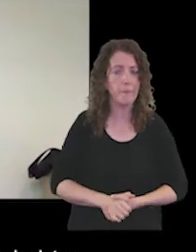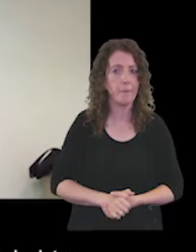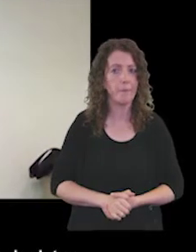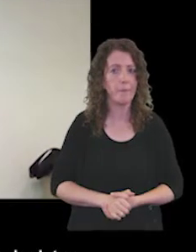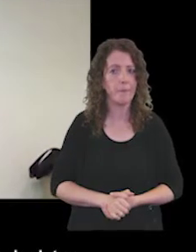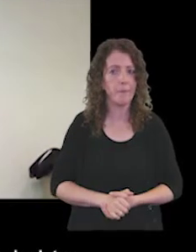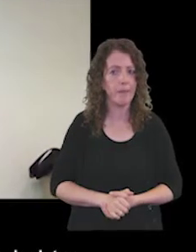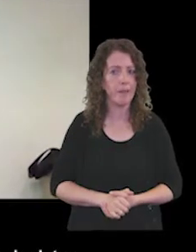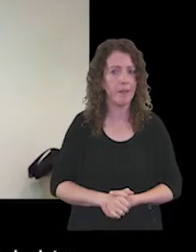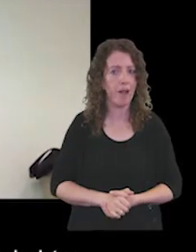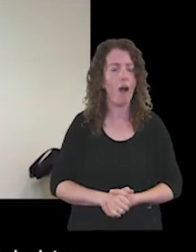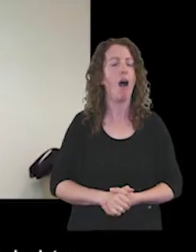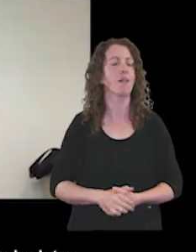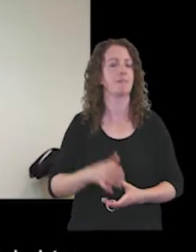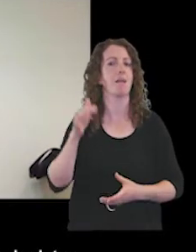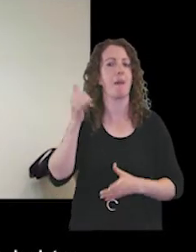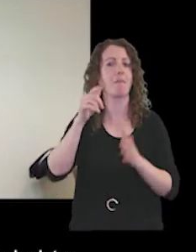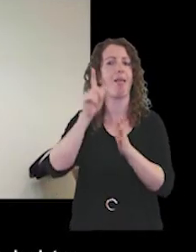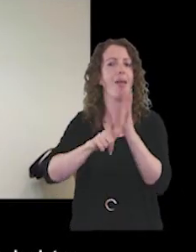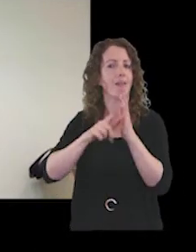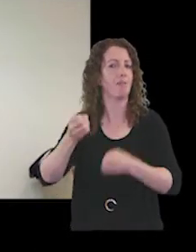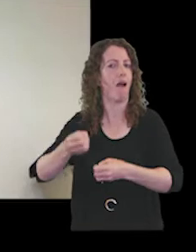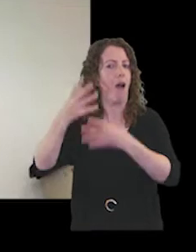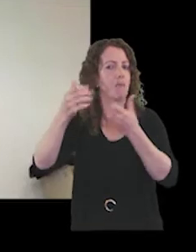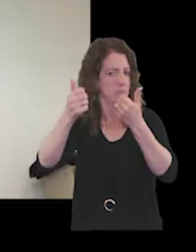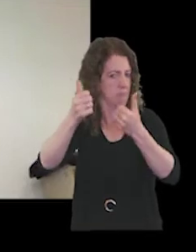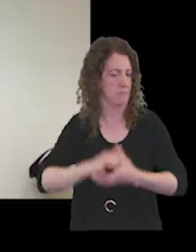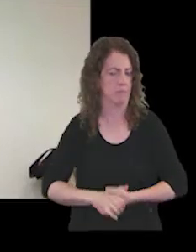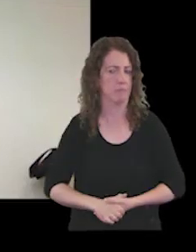It may be that that's going to be later in the session, actually.